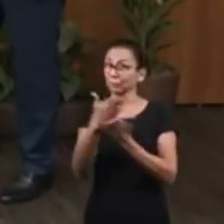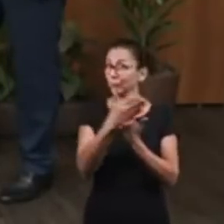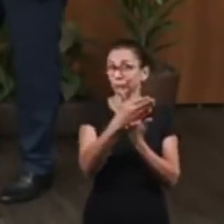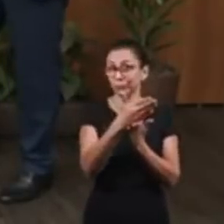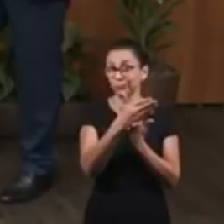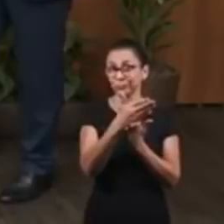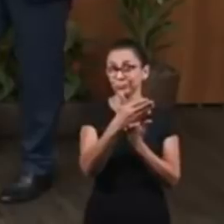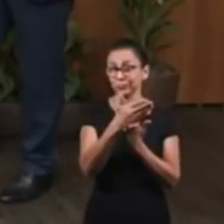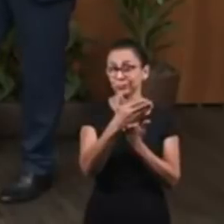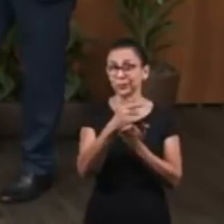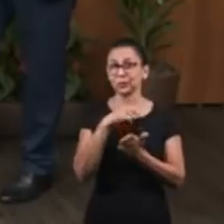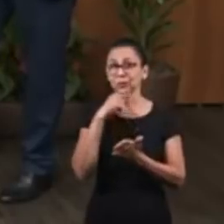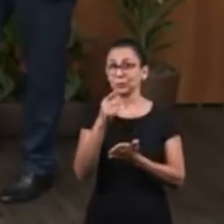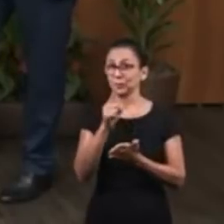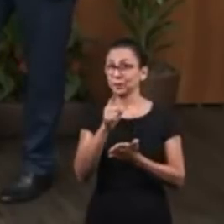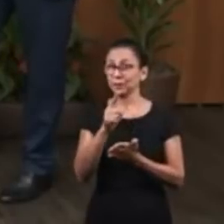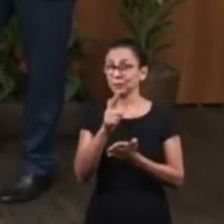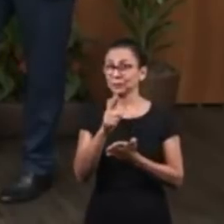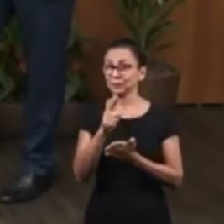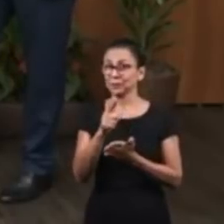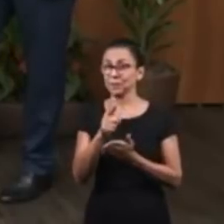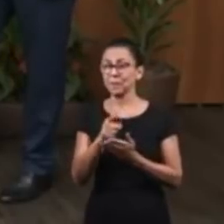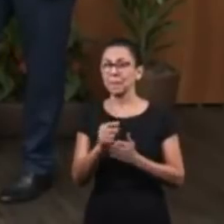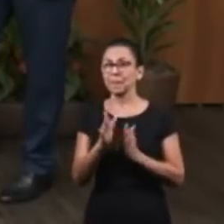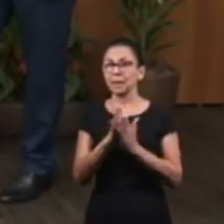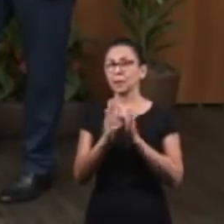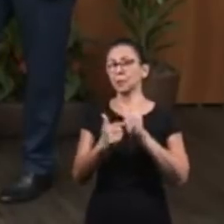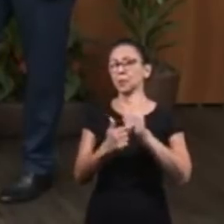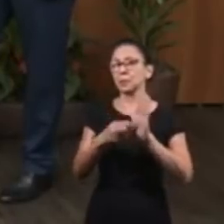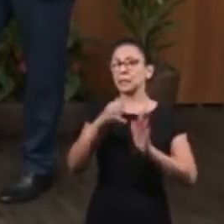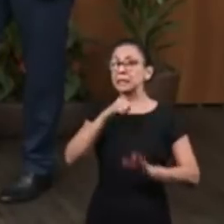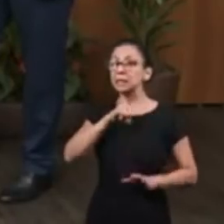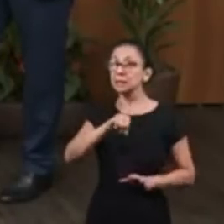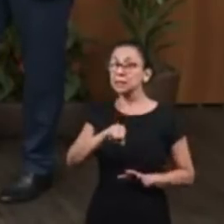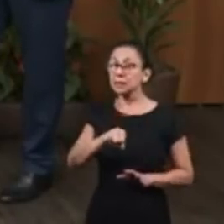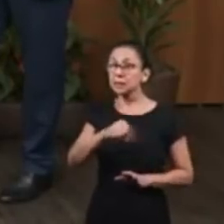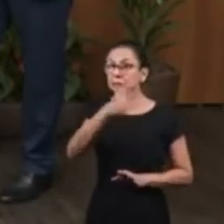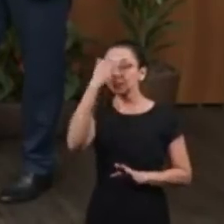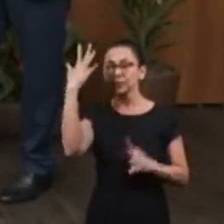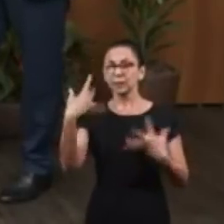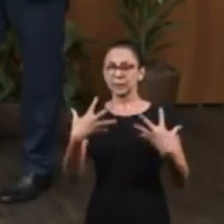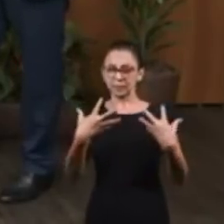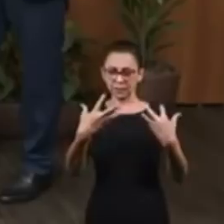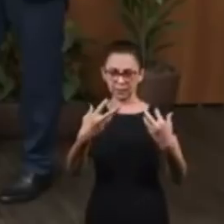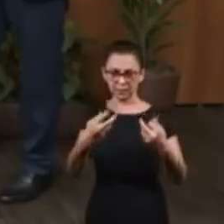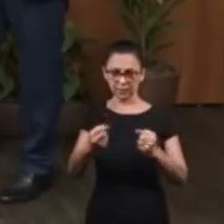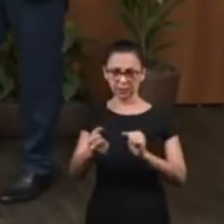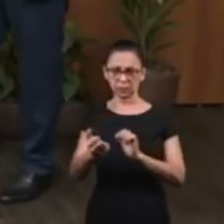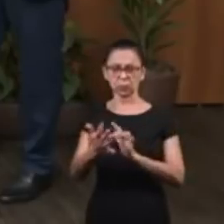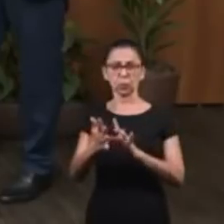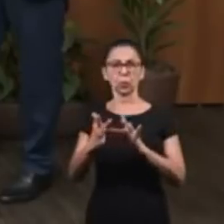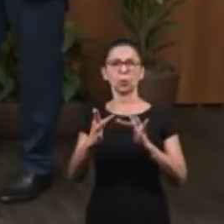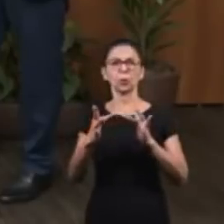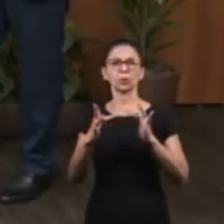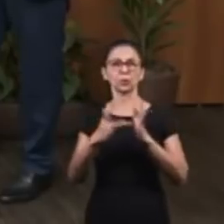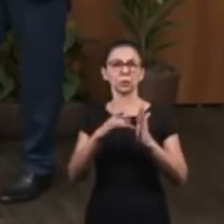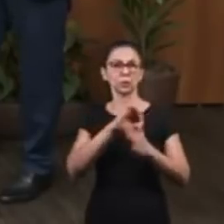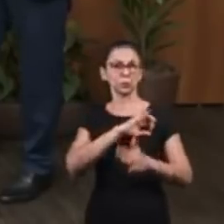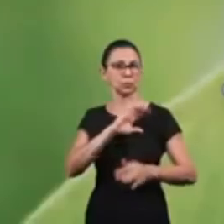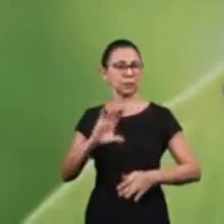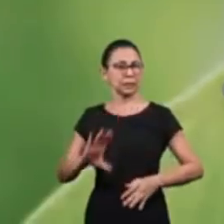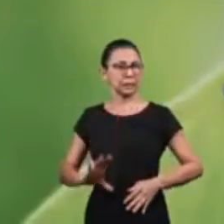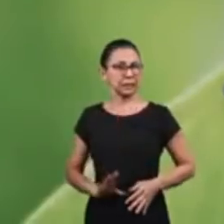walk in it. And the Bible says the following. If anyone is in Christ, he